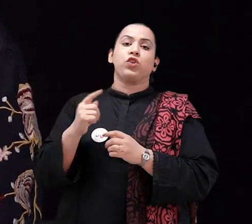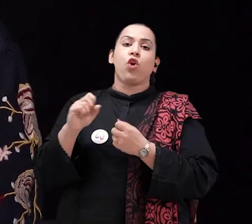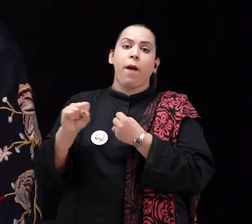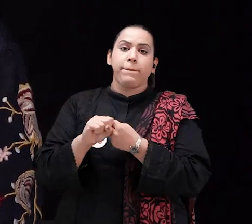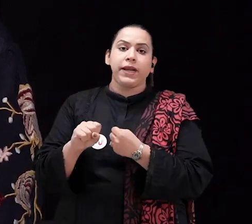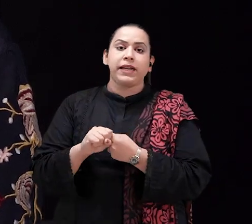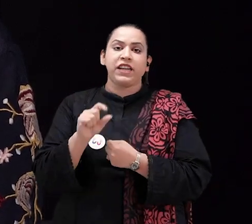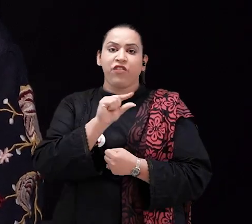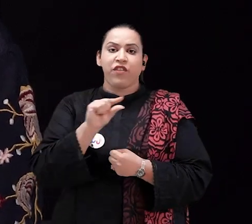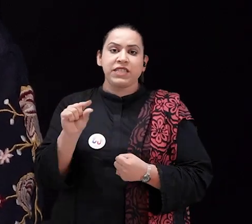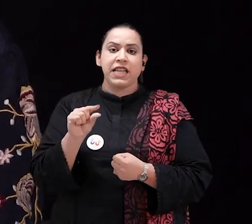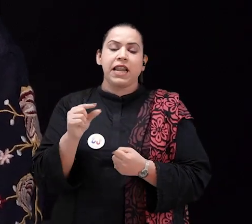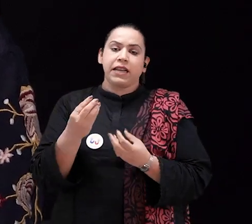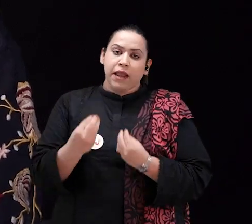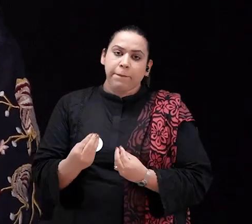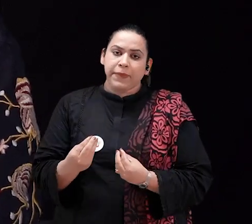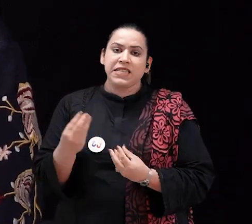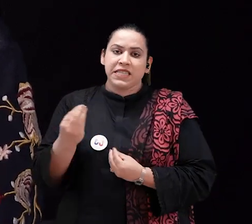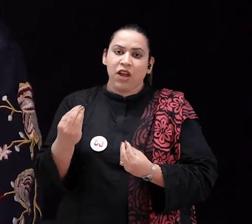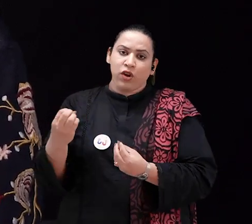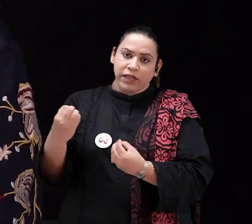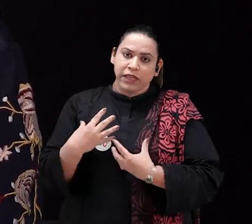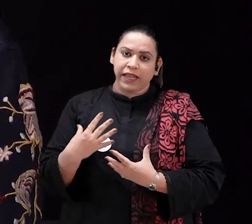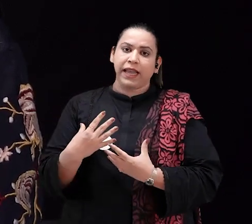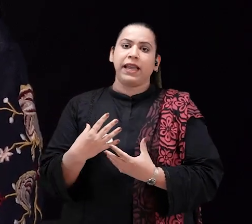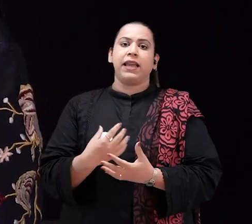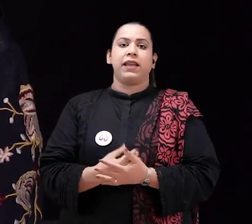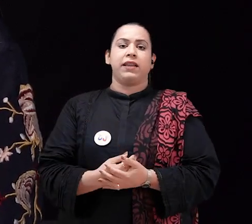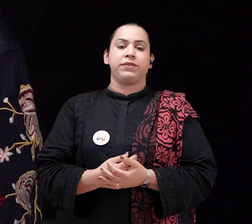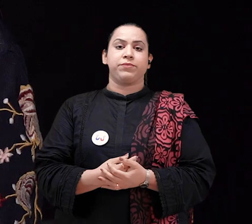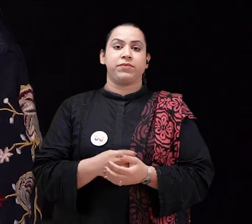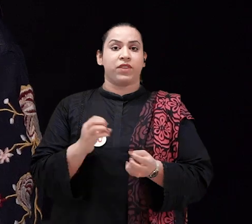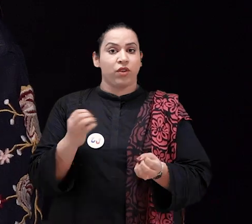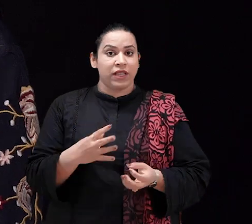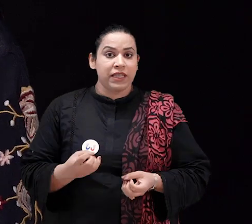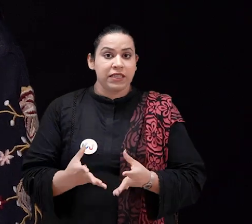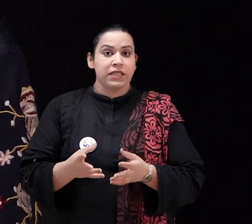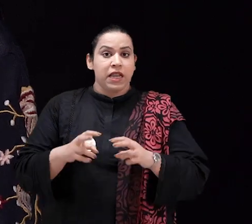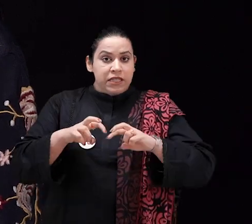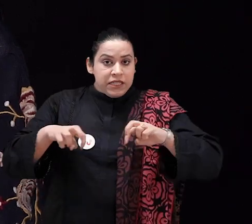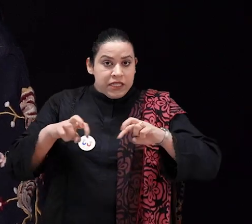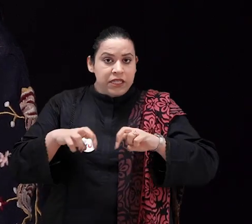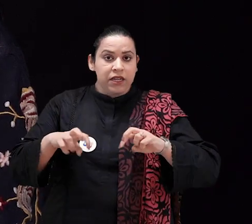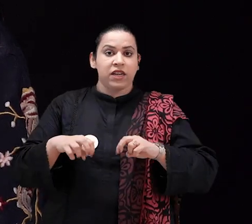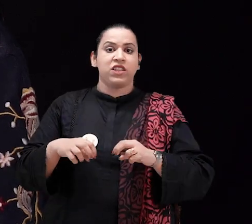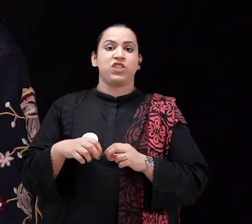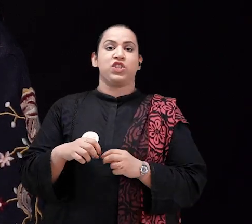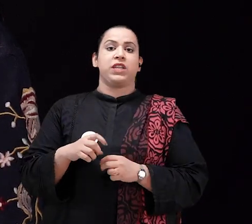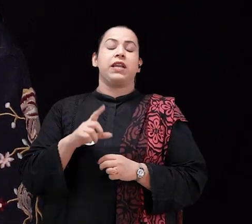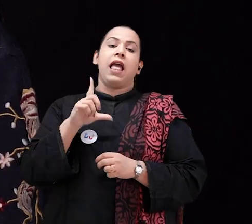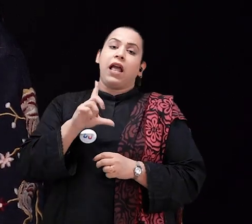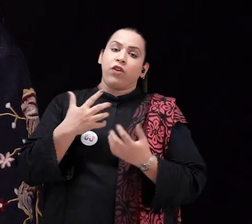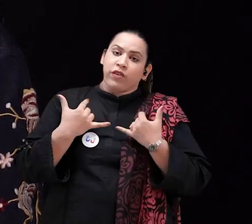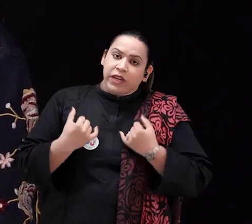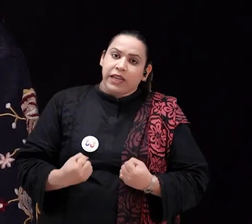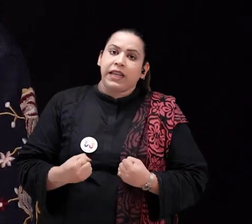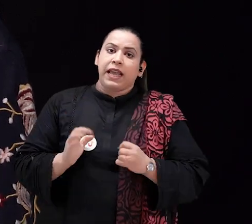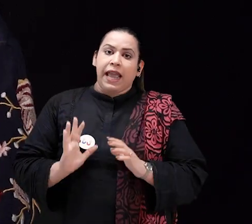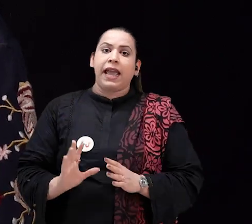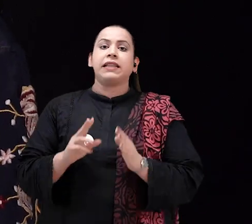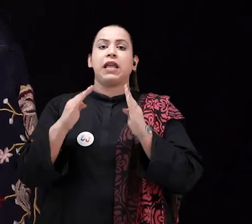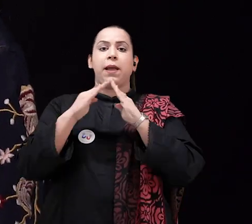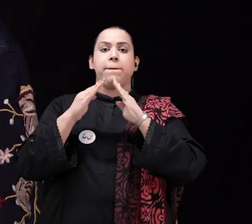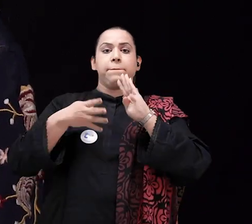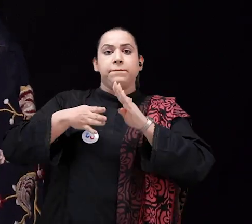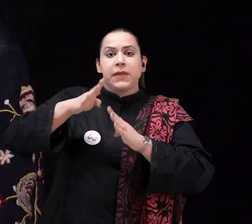letters to the relevant departments and places for them to incorporate ramps and disabled facilities in their public and commercial building.